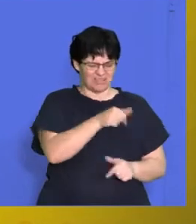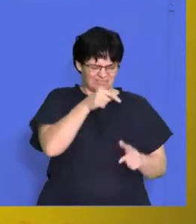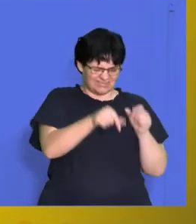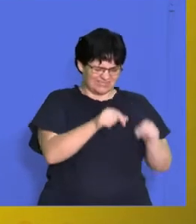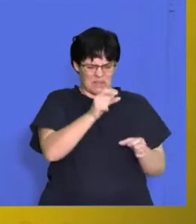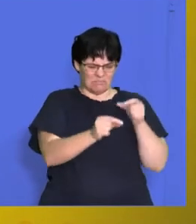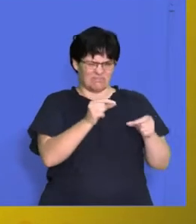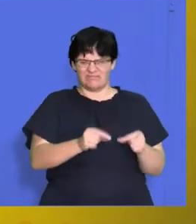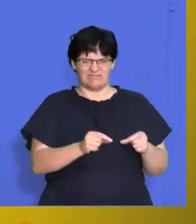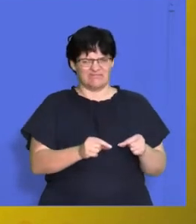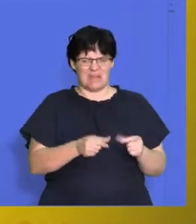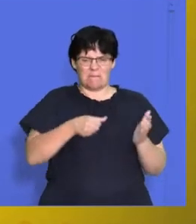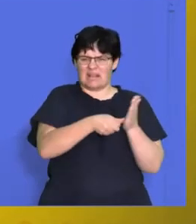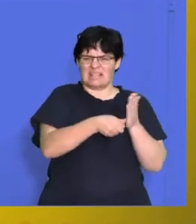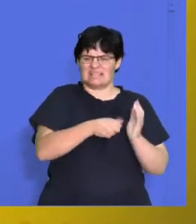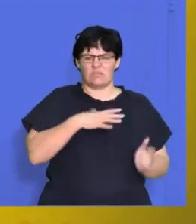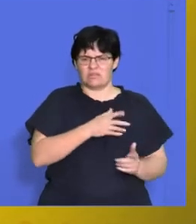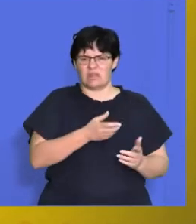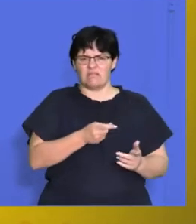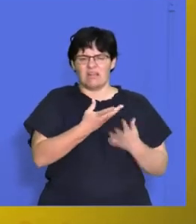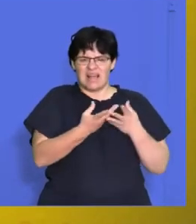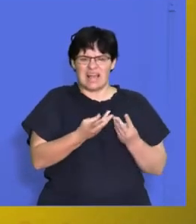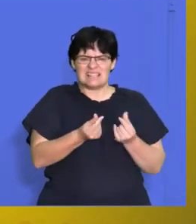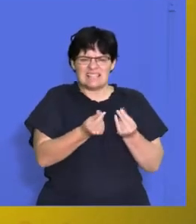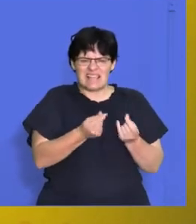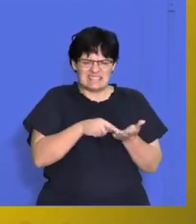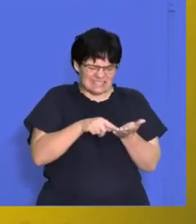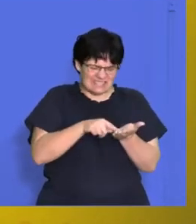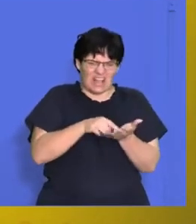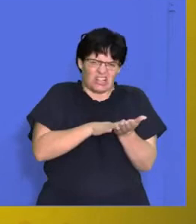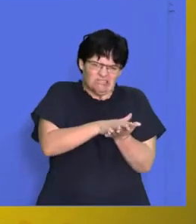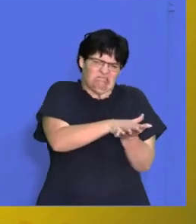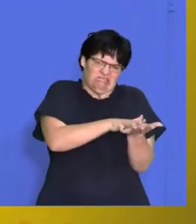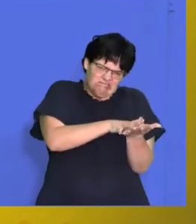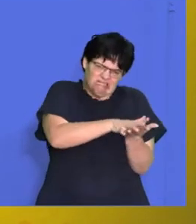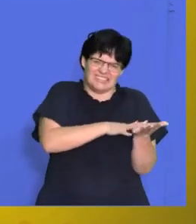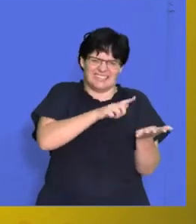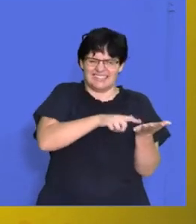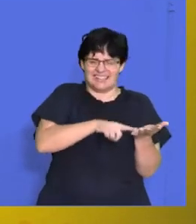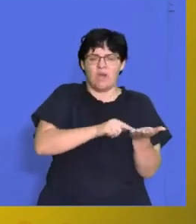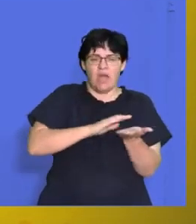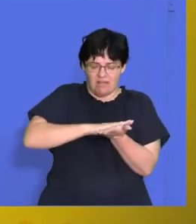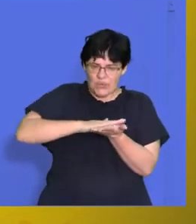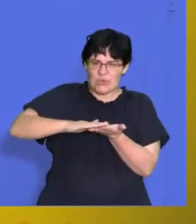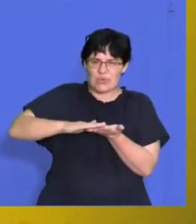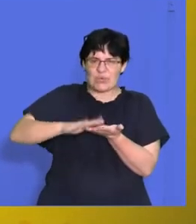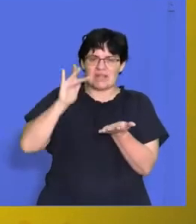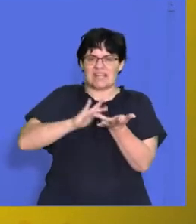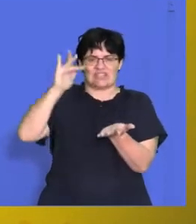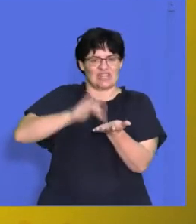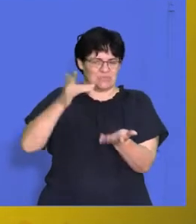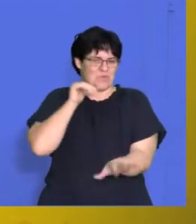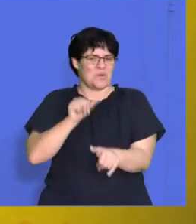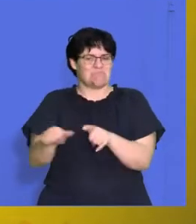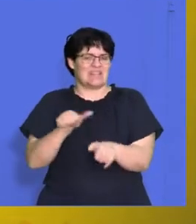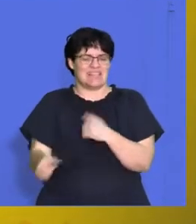phones with the physical buttons because if you dropped it in the sand you could hear it grating every time that you operated your phone where